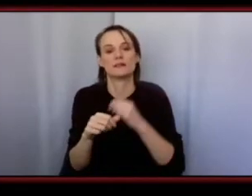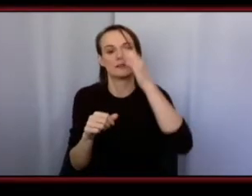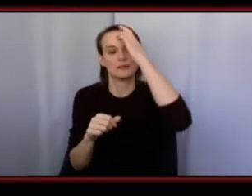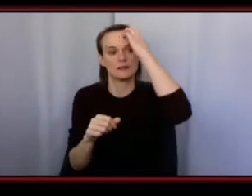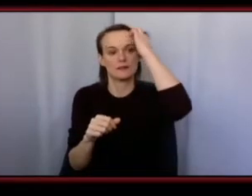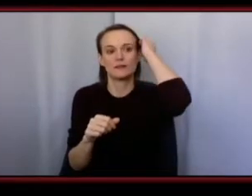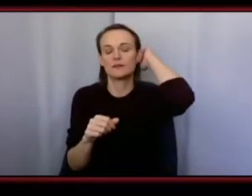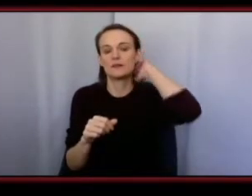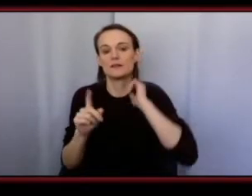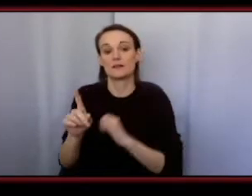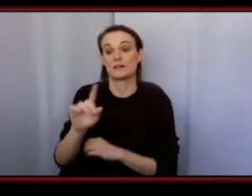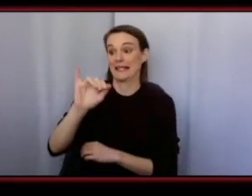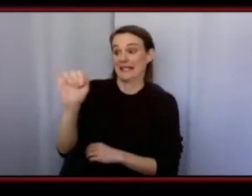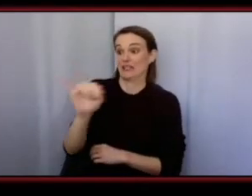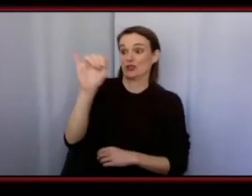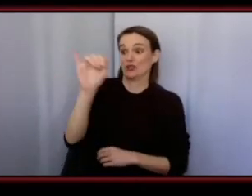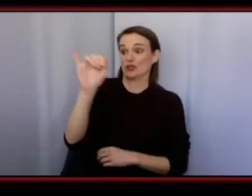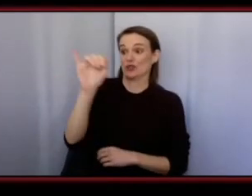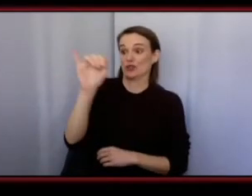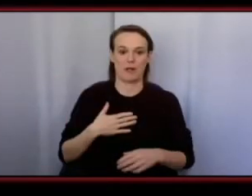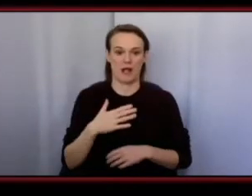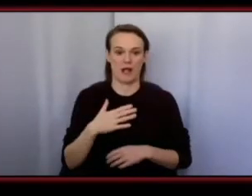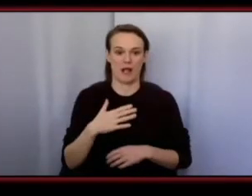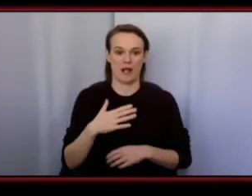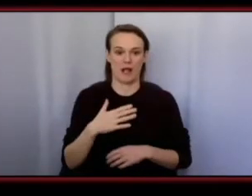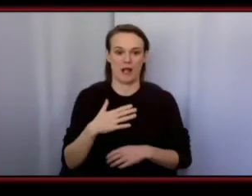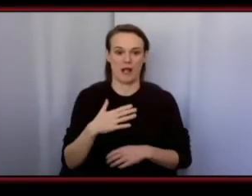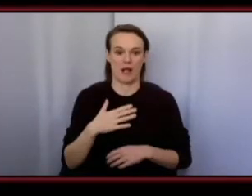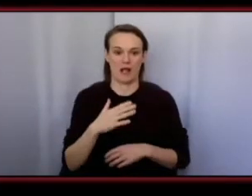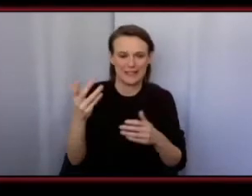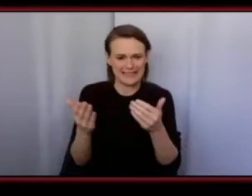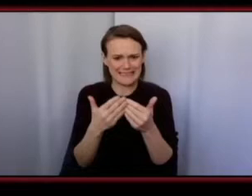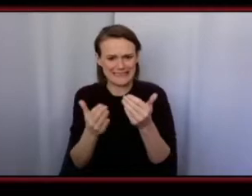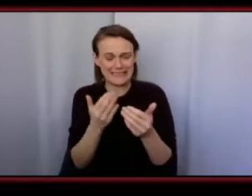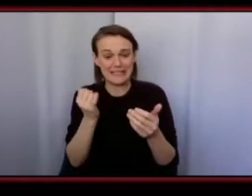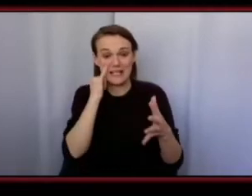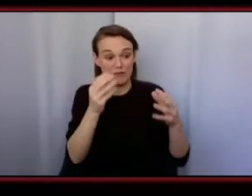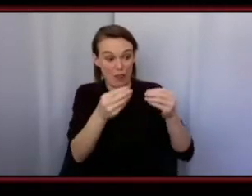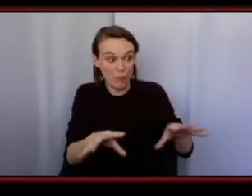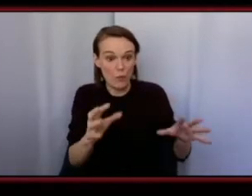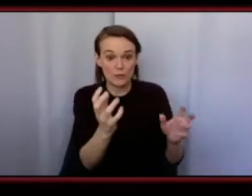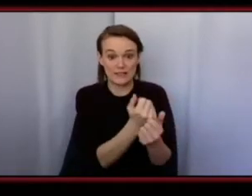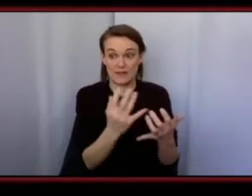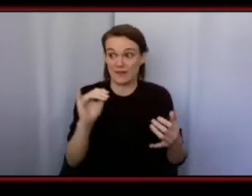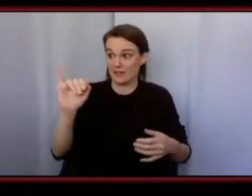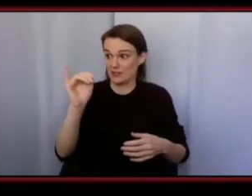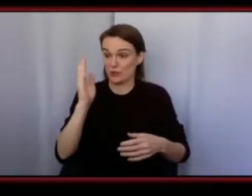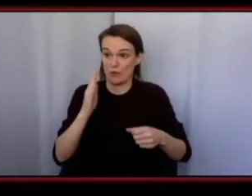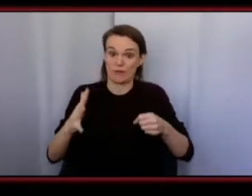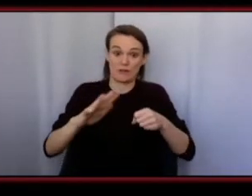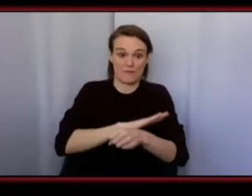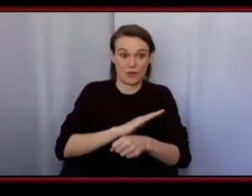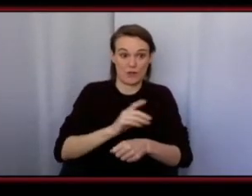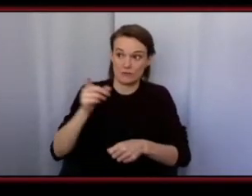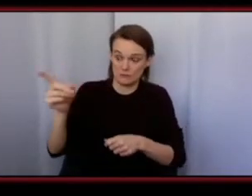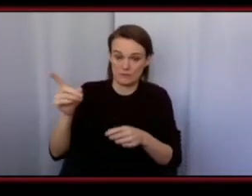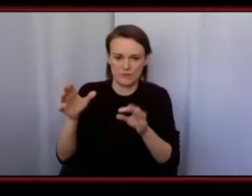it hard to get insurance for a company does it cover everything in terms of a loss is insurance very costly